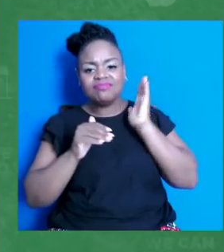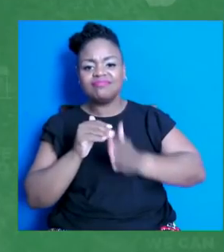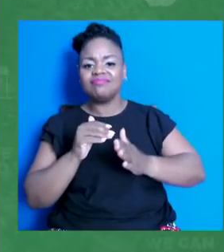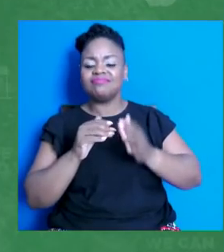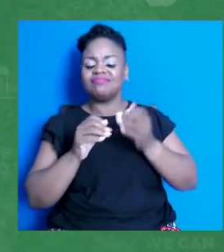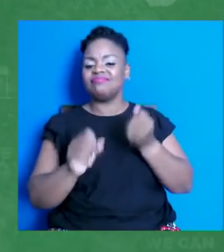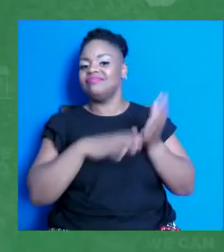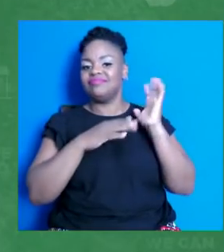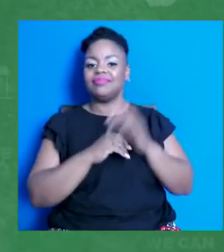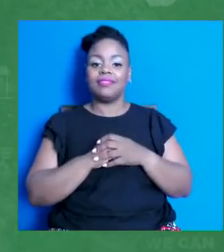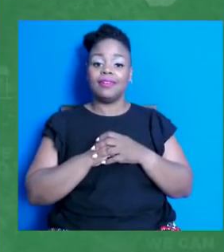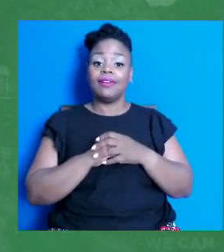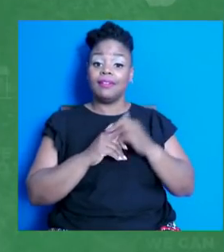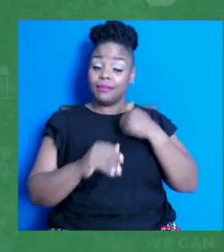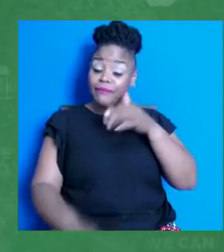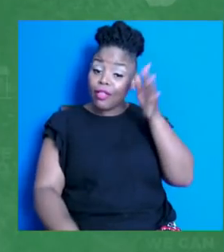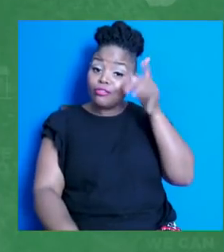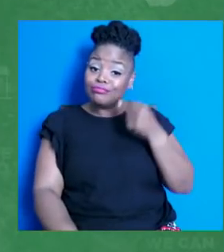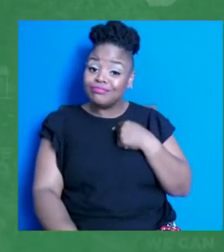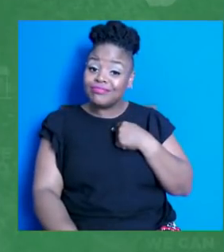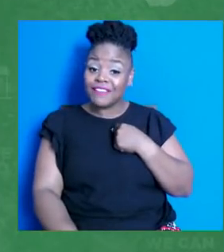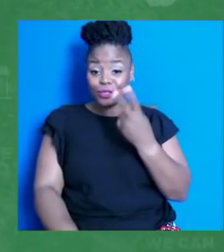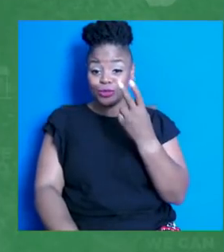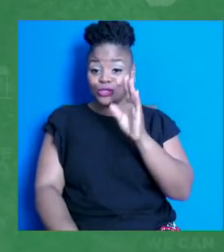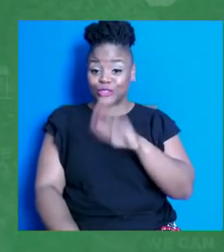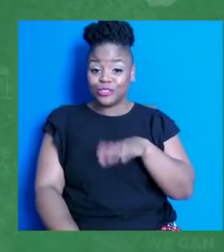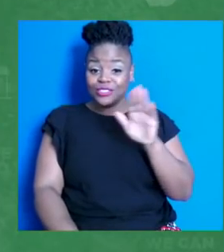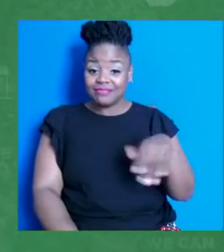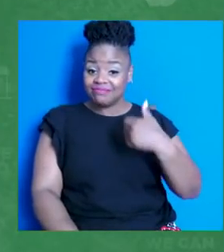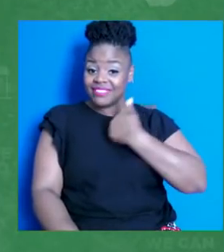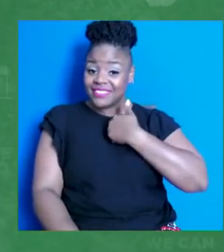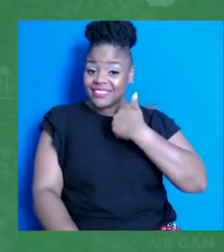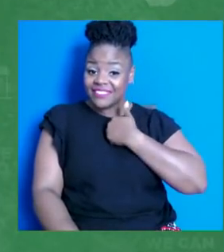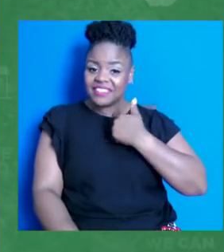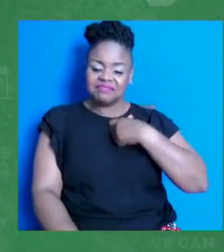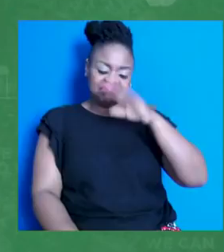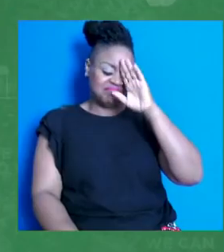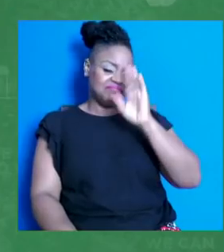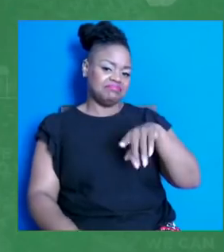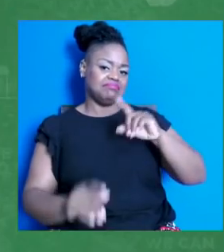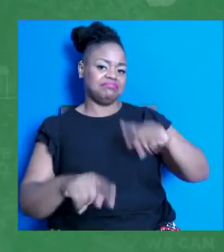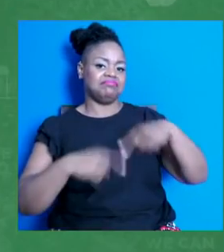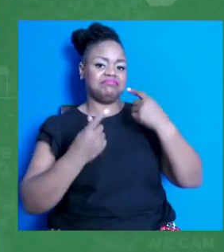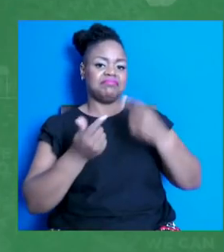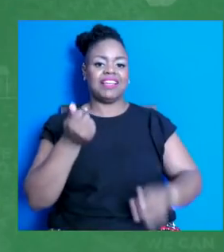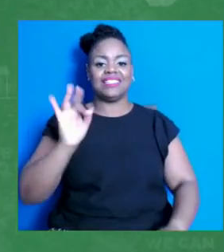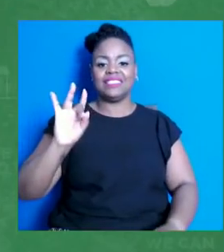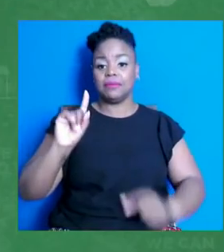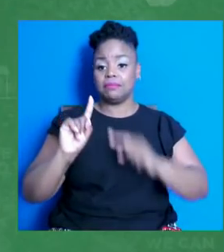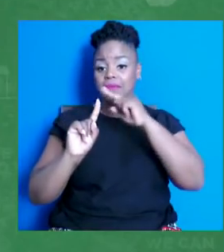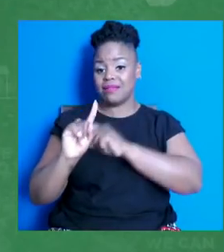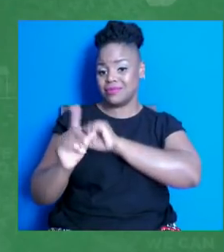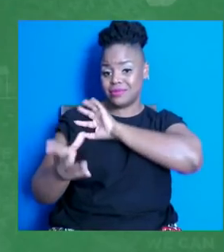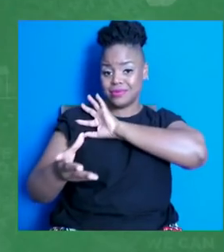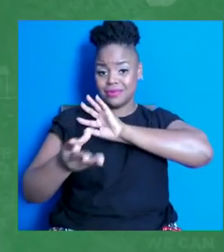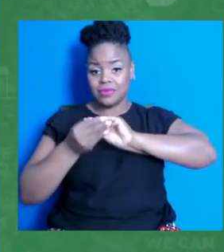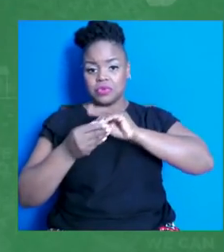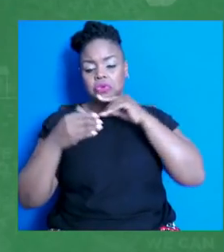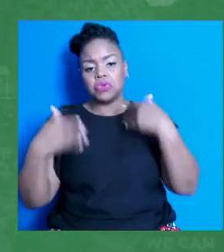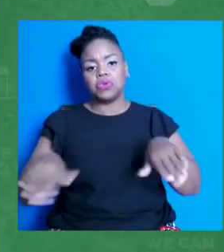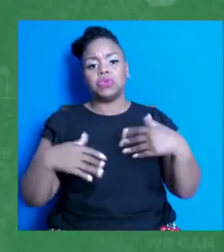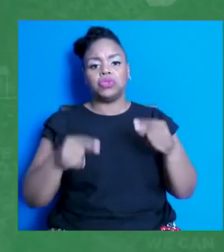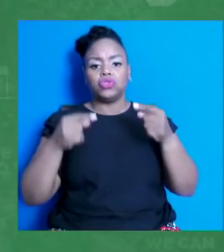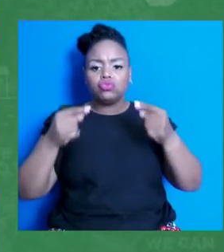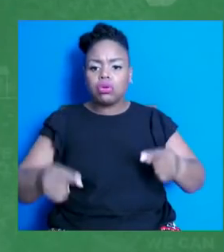kids myself. So I know the past 18 months have been incredibly difficult for all of us. And